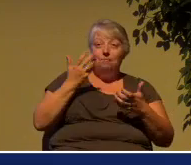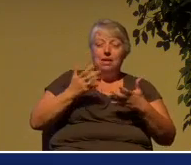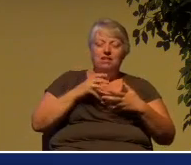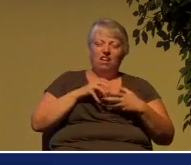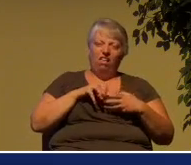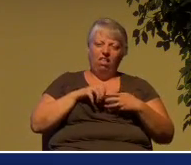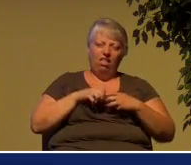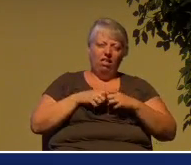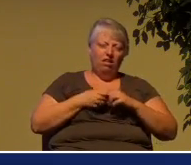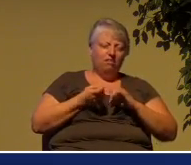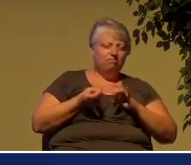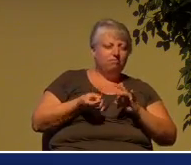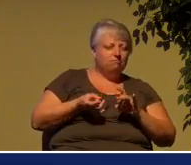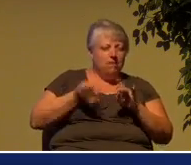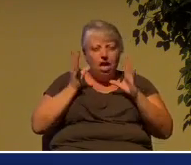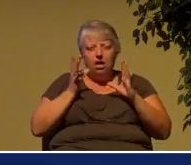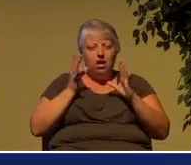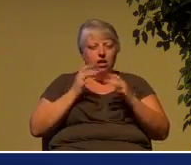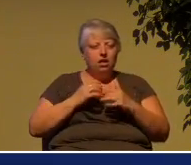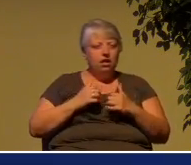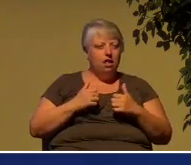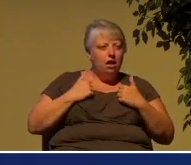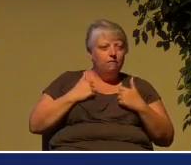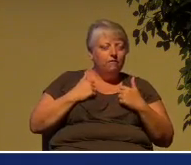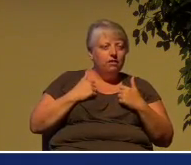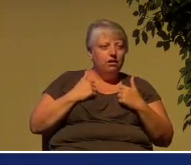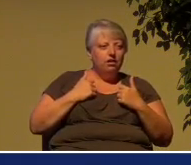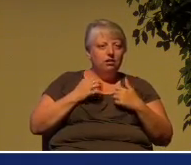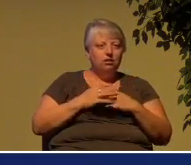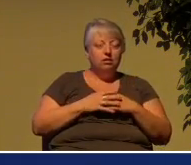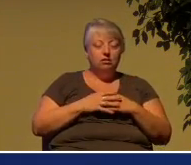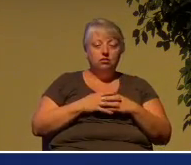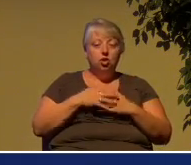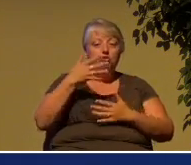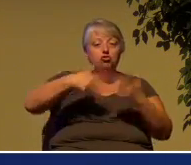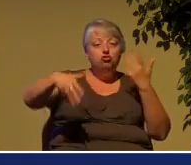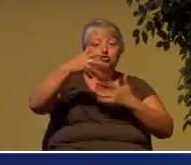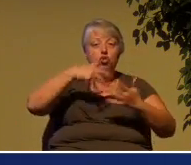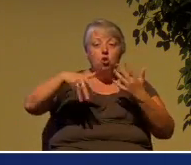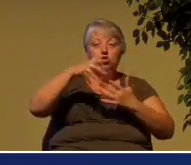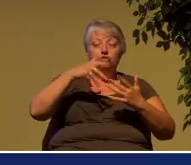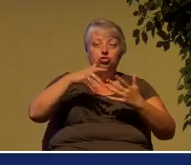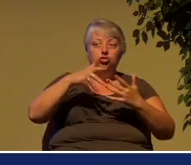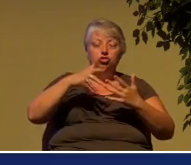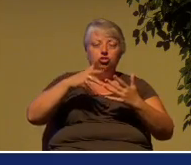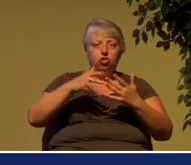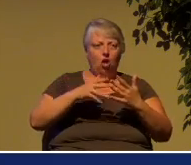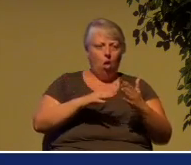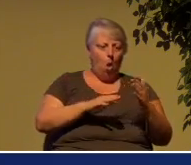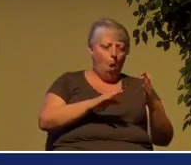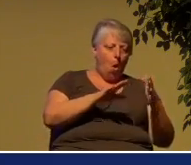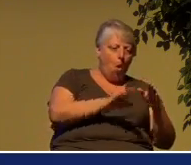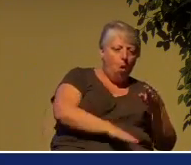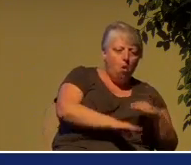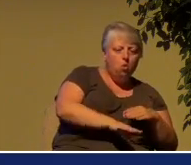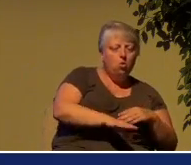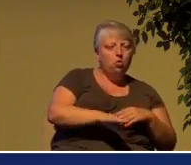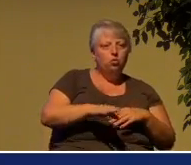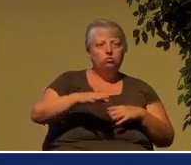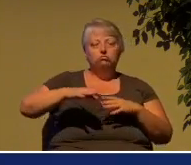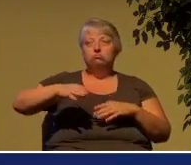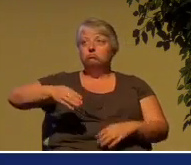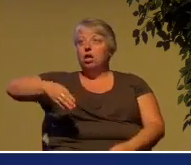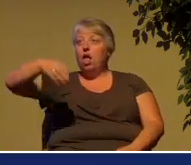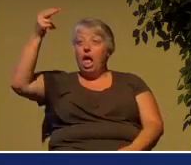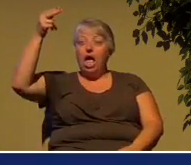no matter where in the social ladder they have found themselves in the year and now, in Galatians, Paul says, it